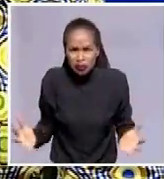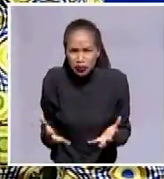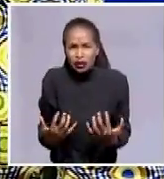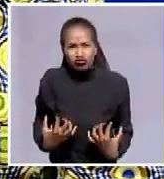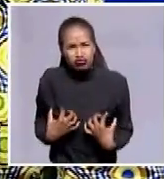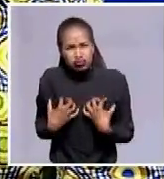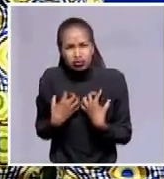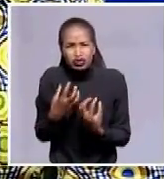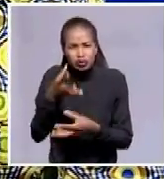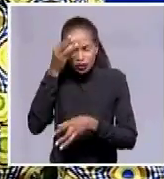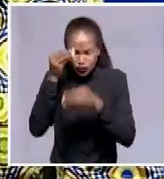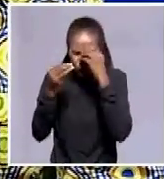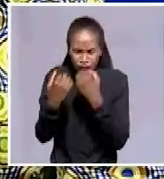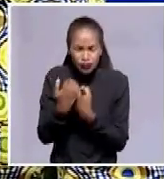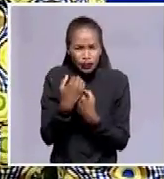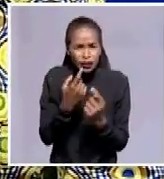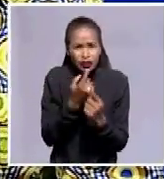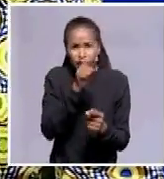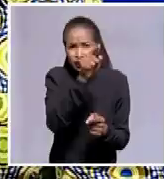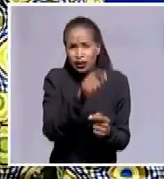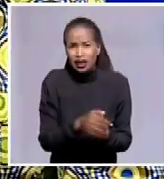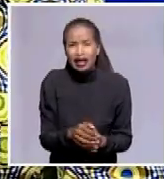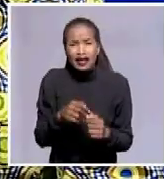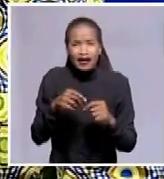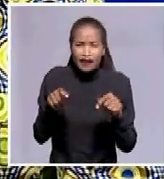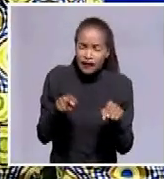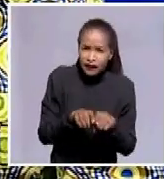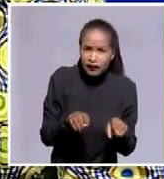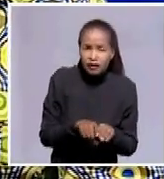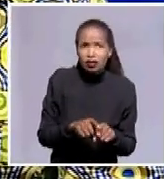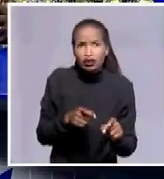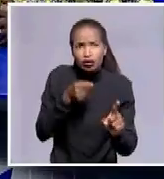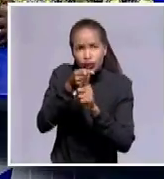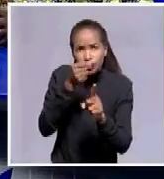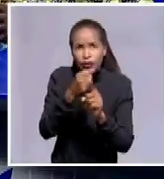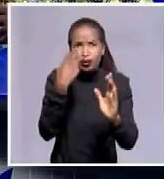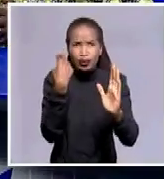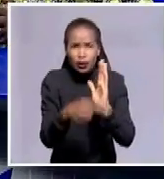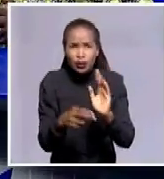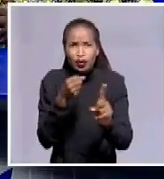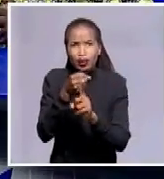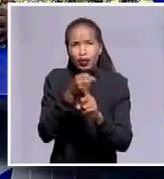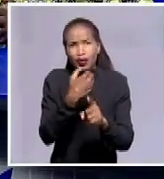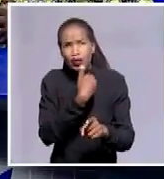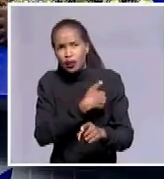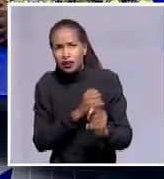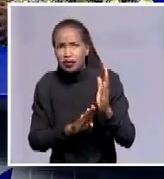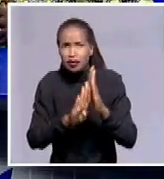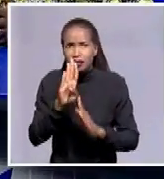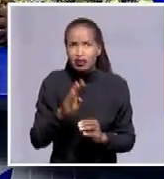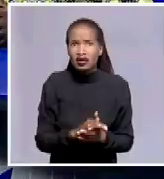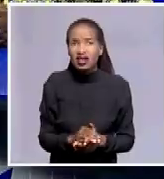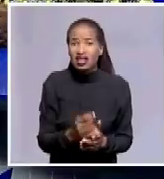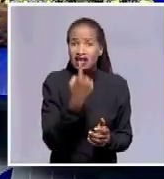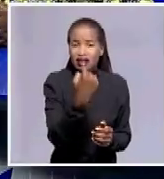while all of us are fighting for the same tenets and saving better improvements of conditions, he fought it with his own